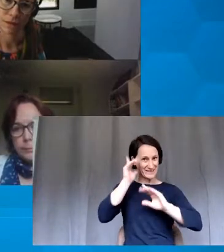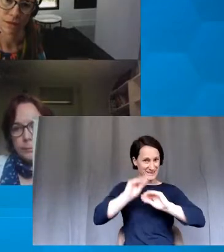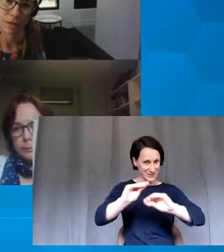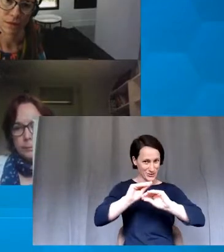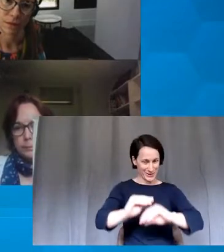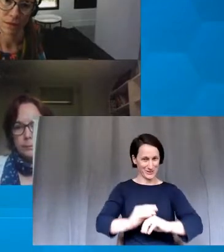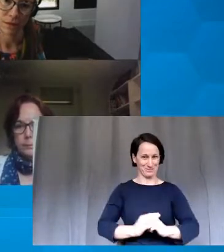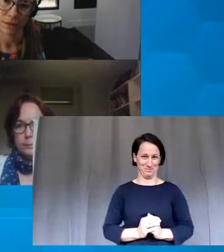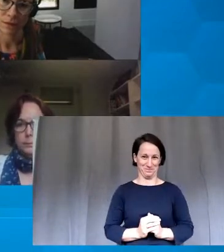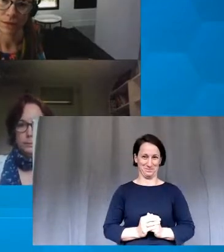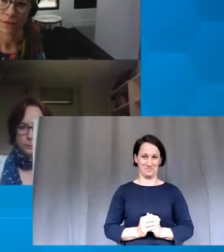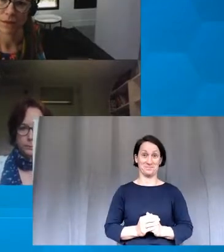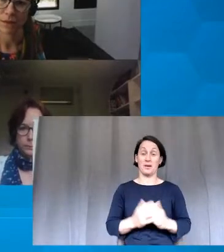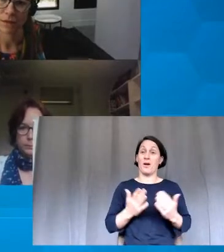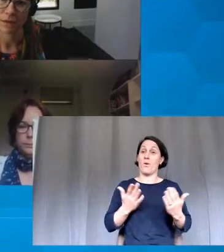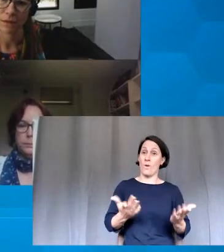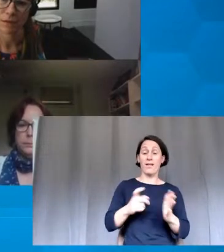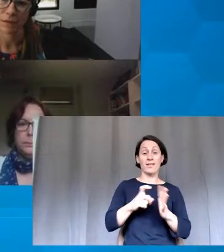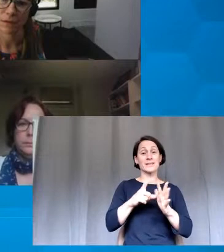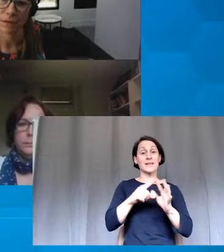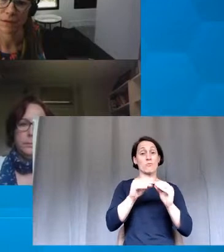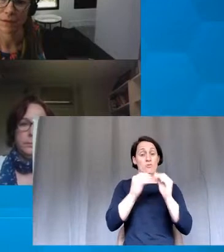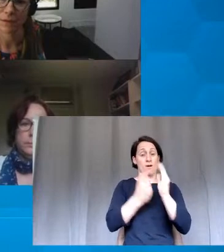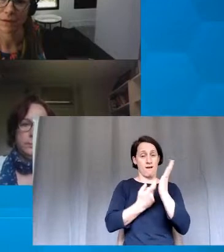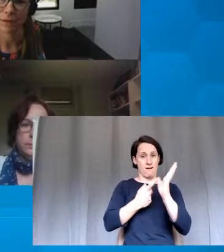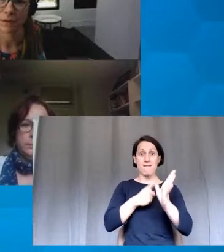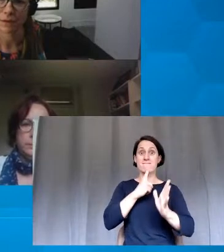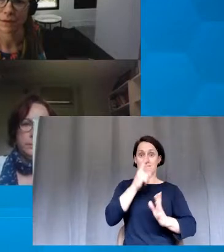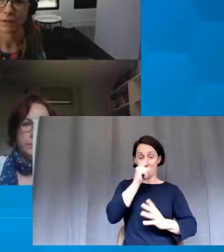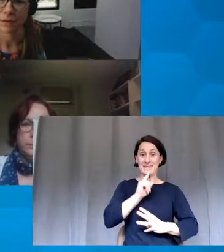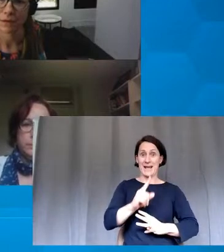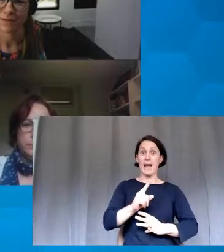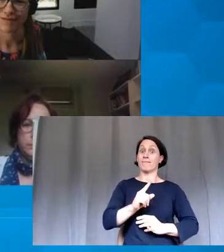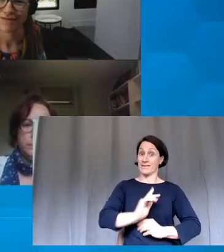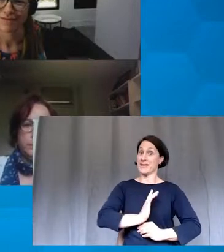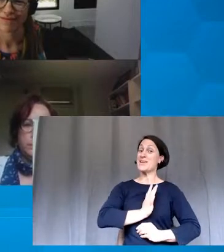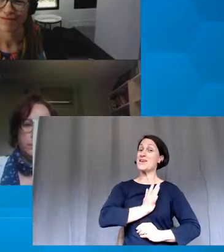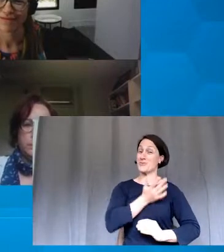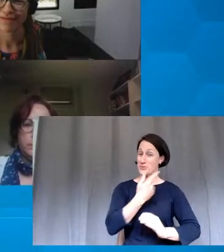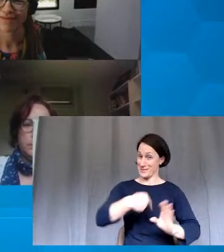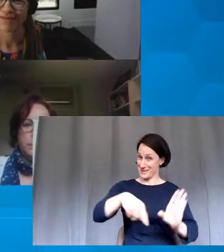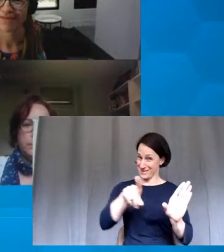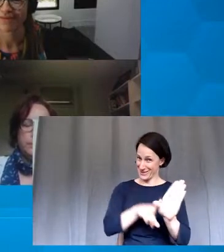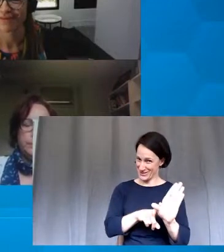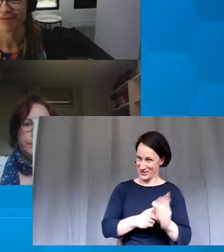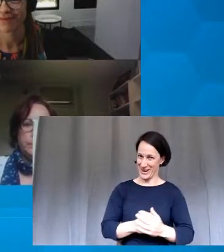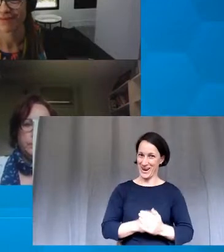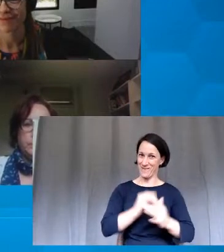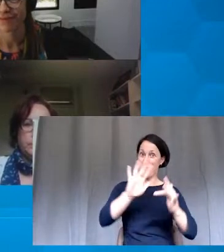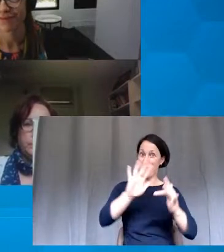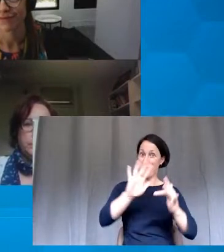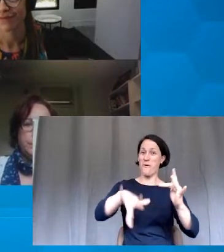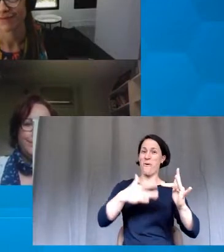I have to say, well, I think for everybody can say it's been interesting to use the word very loosely.